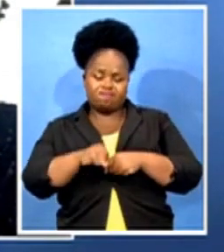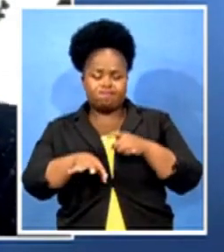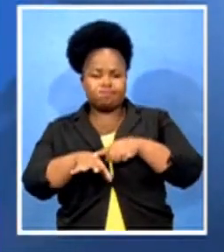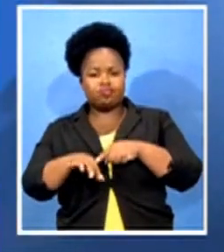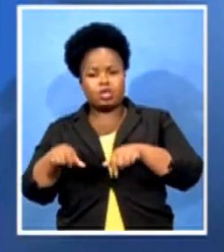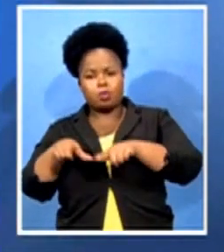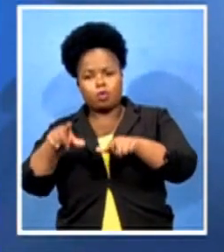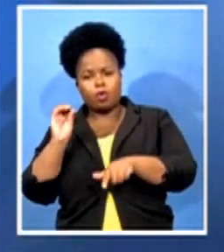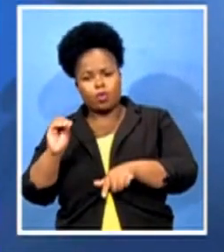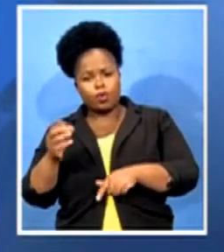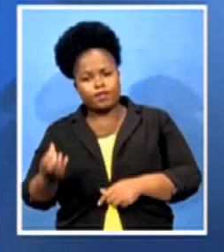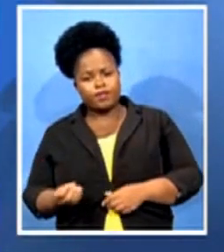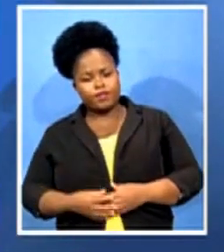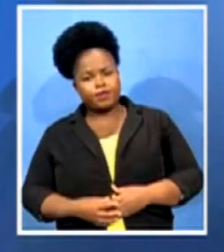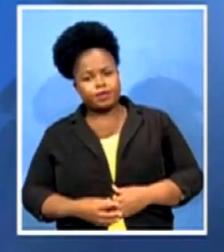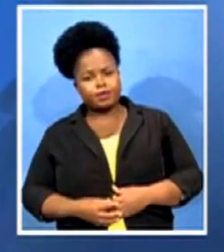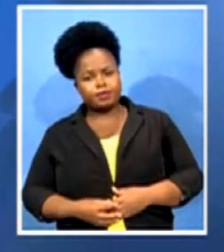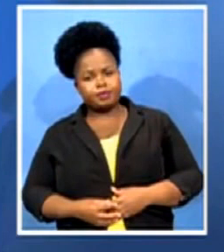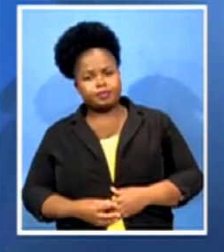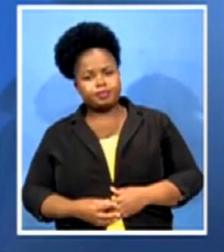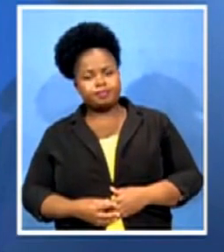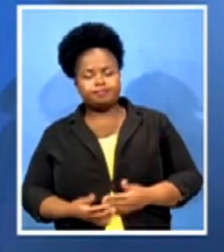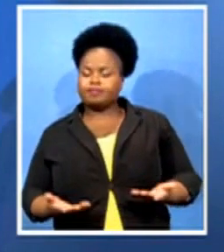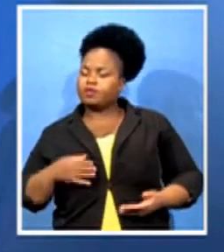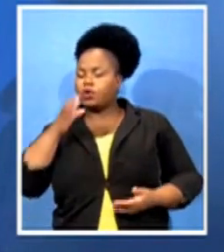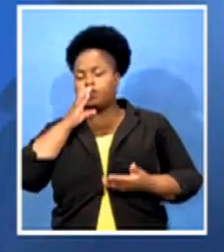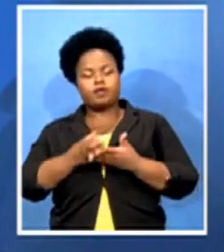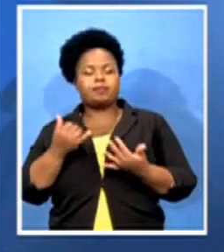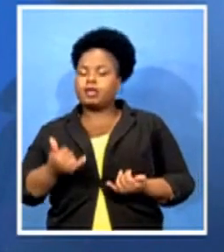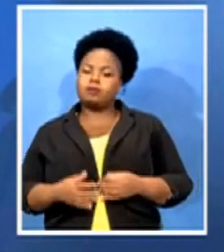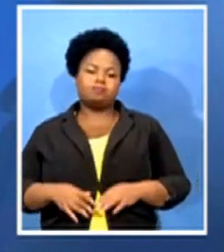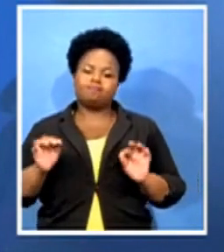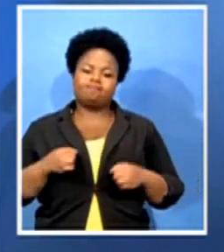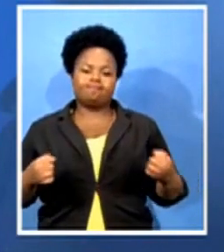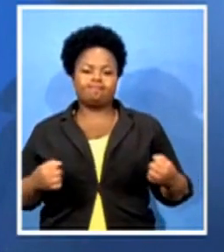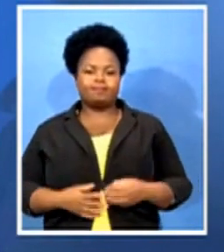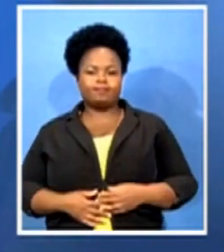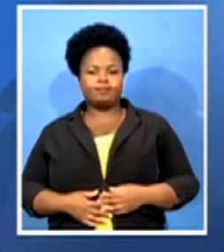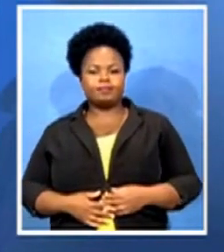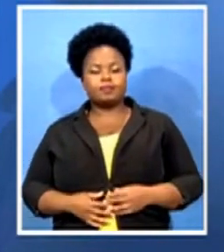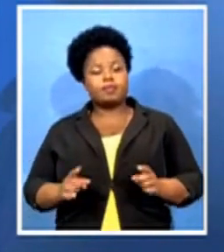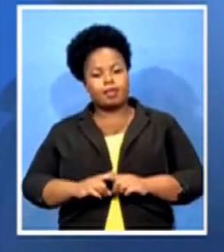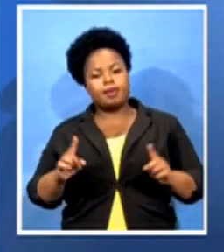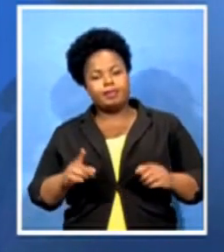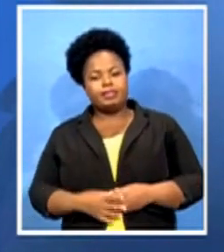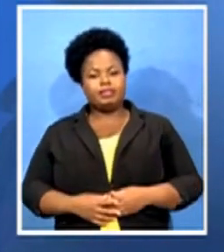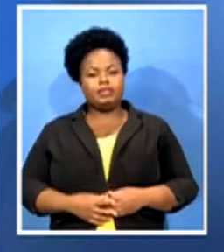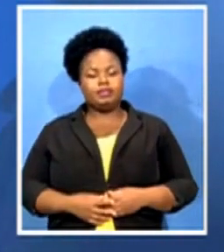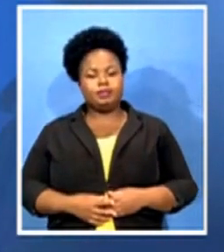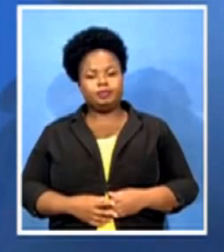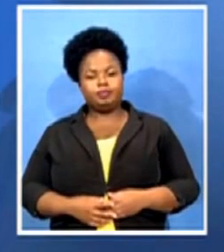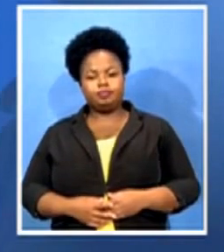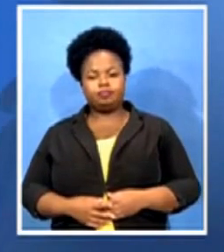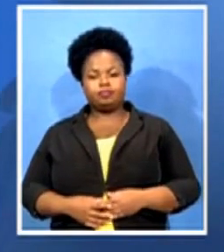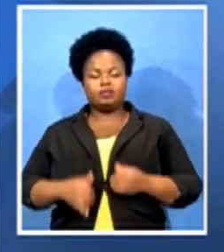We really cannot confirm on that. But as a country, as part